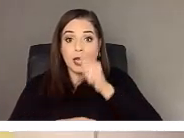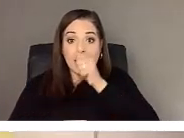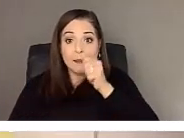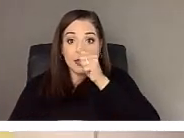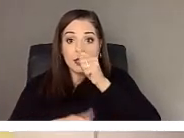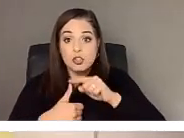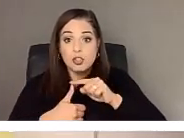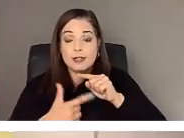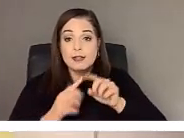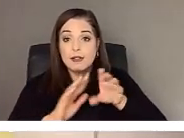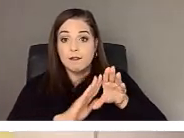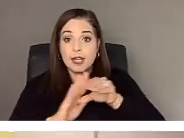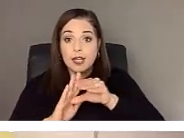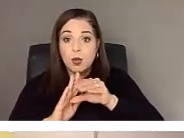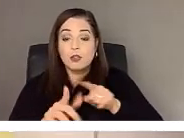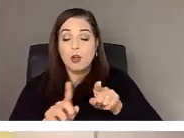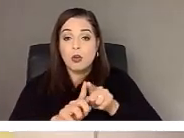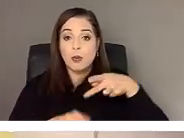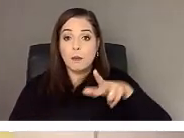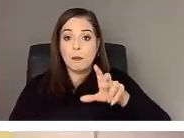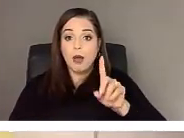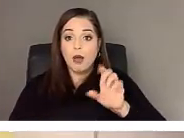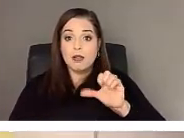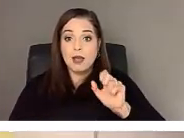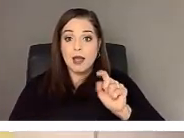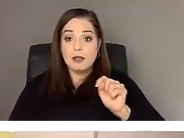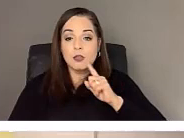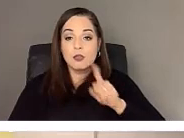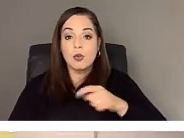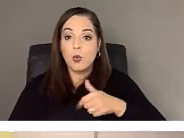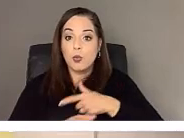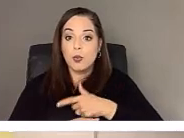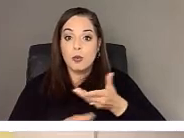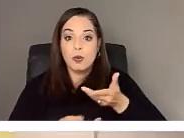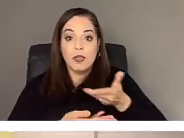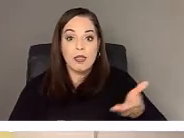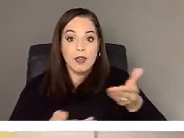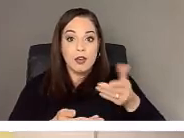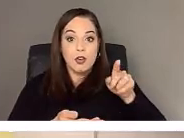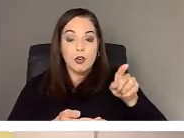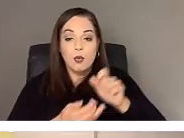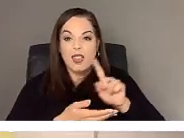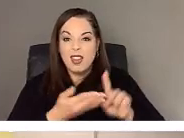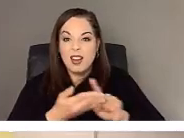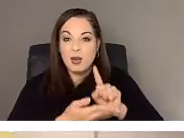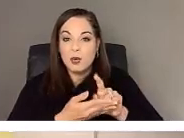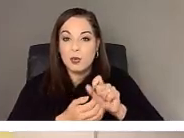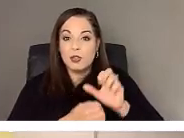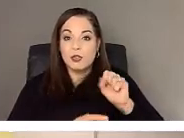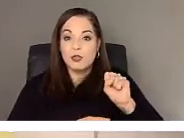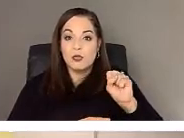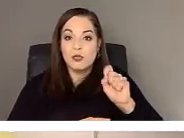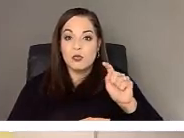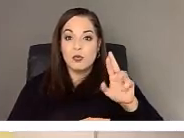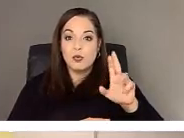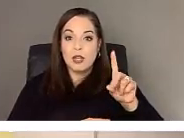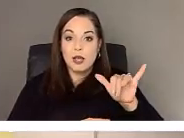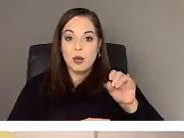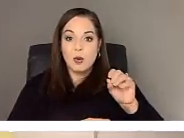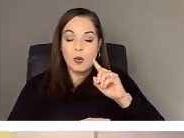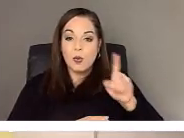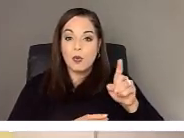videos, and podcasts. So we spent an hour with Studio One staff, and they provided us an overview of all of their equipment, and we